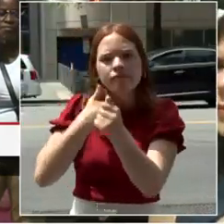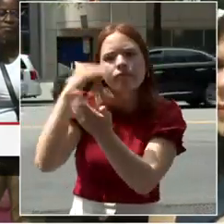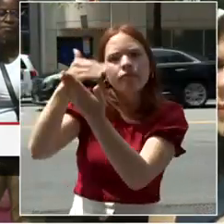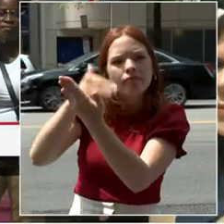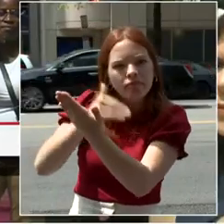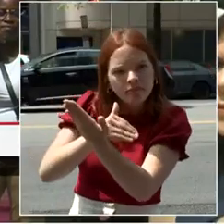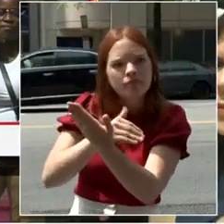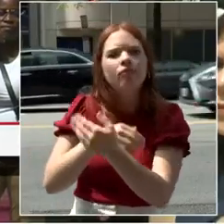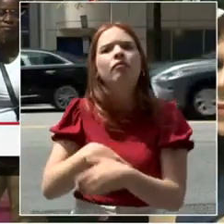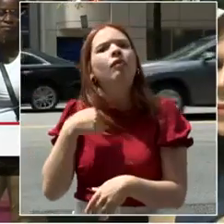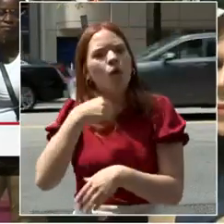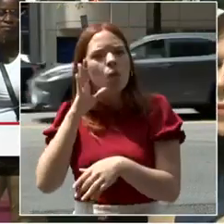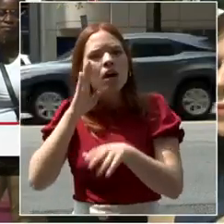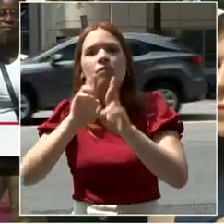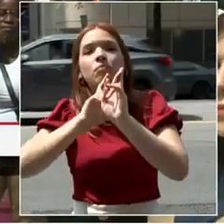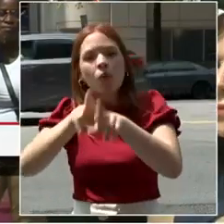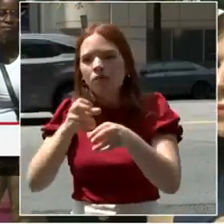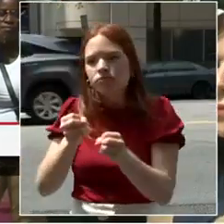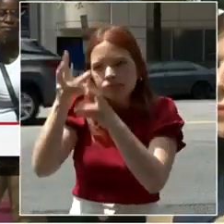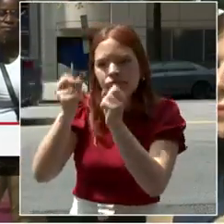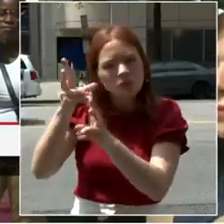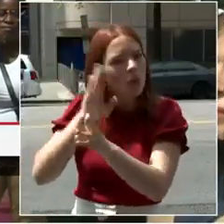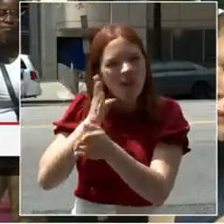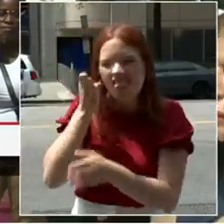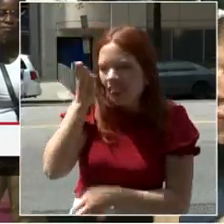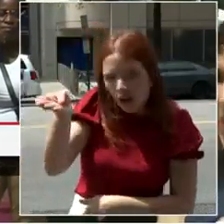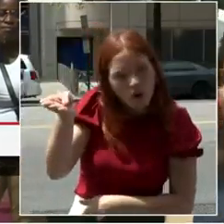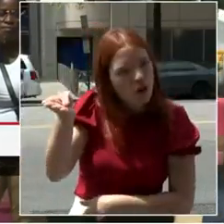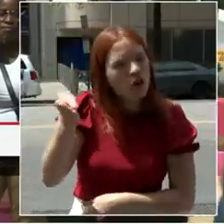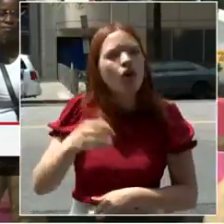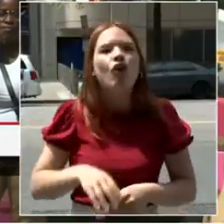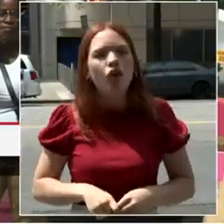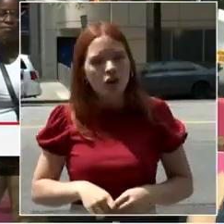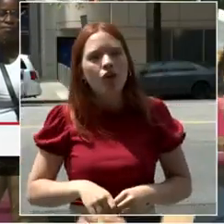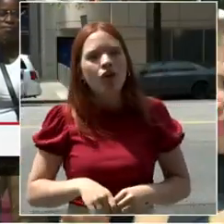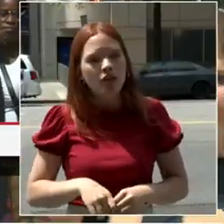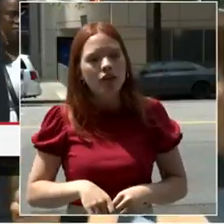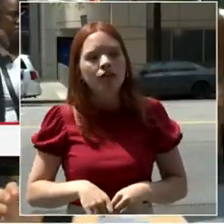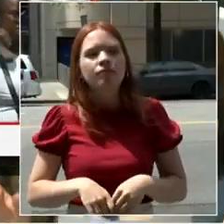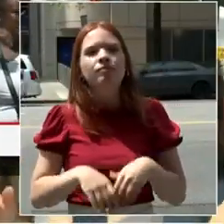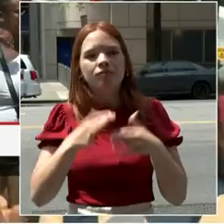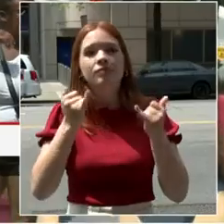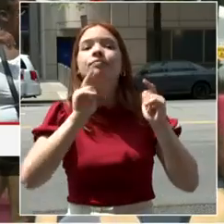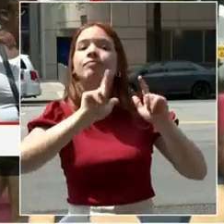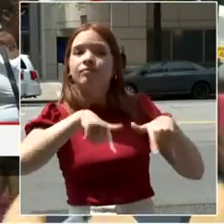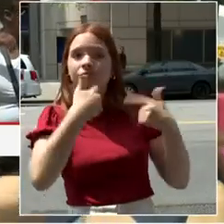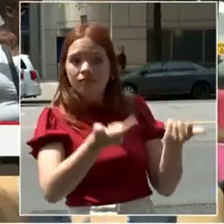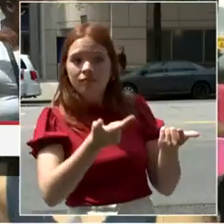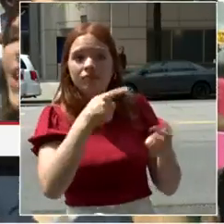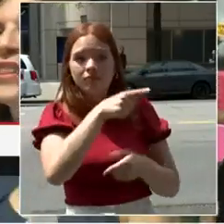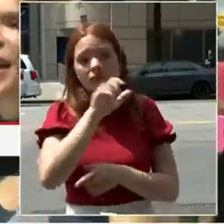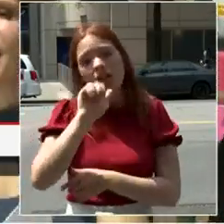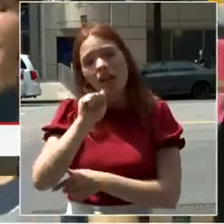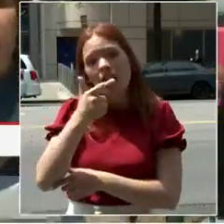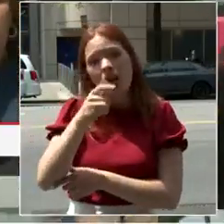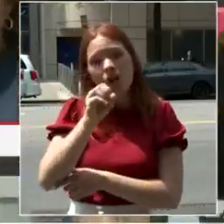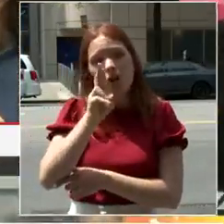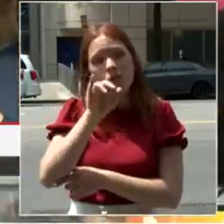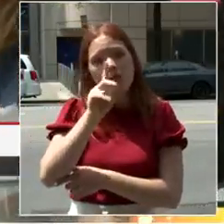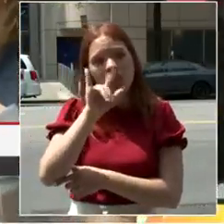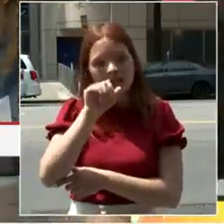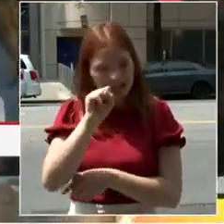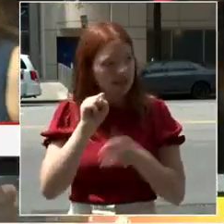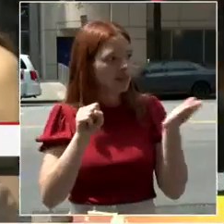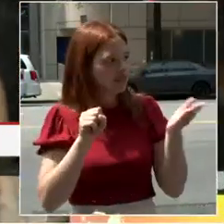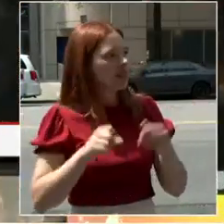go as well. So we encourage you to sign up for that. Leona, I'll turn to you to share a little bit more about what the process will look like. Yeah. Okay. Thank you,